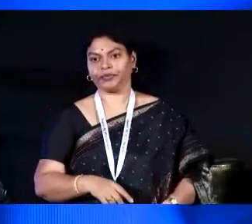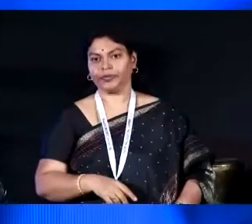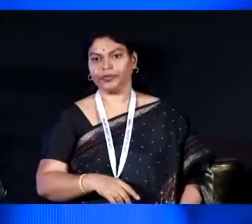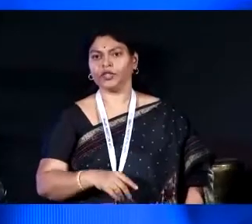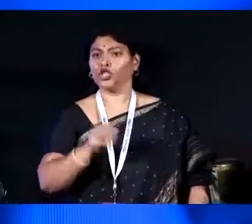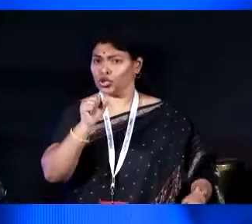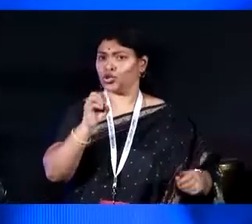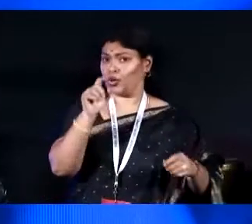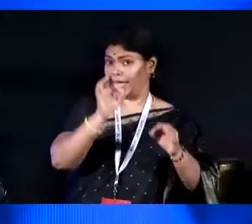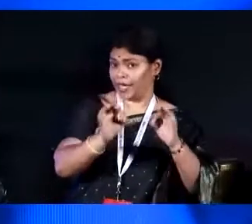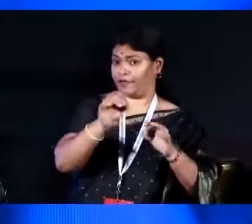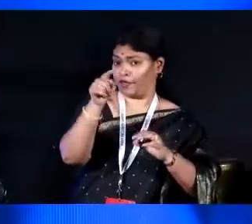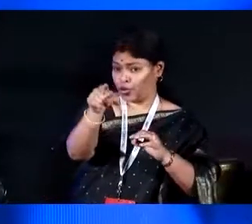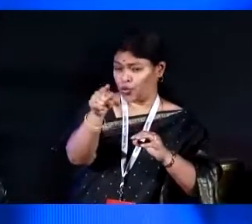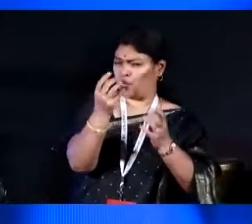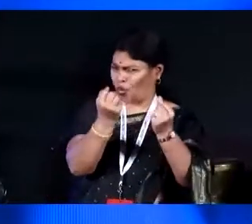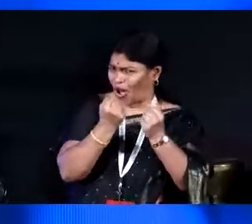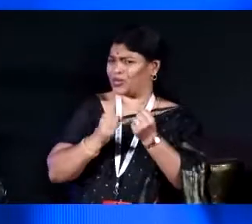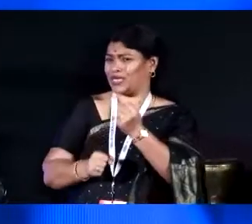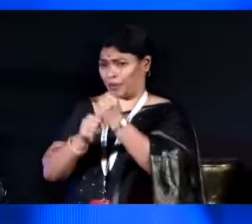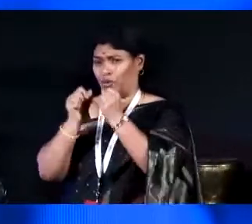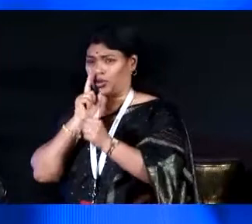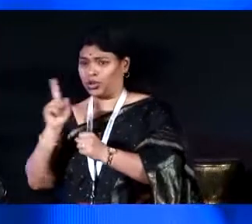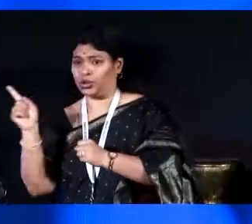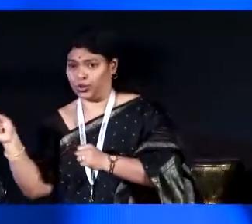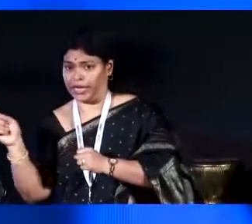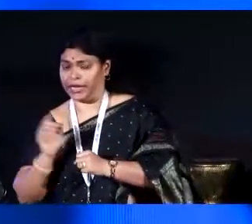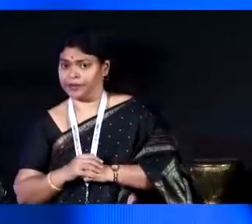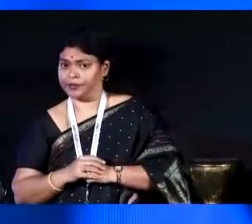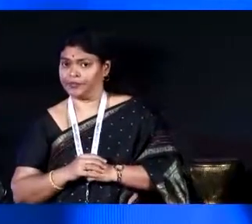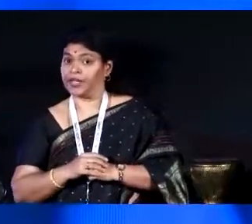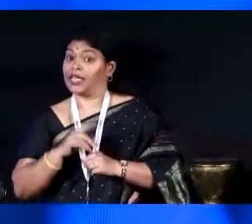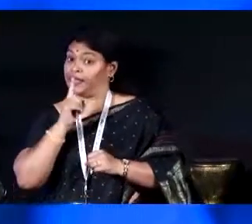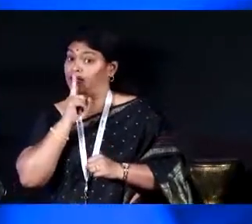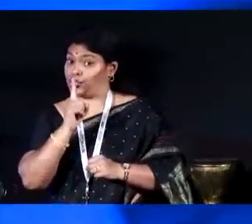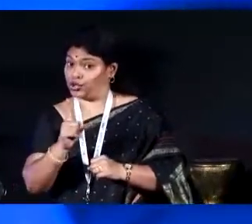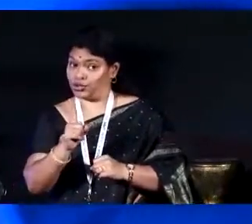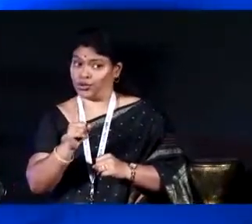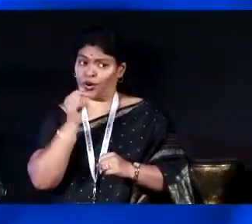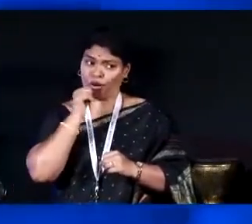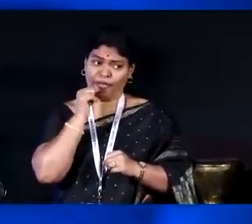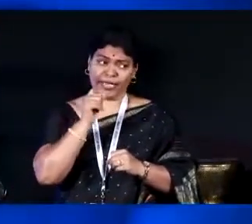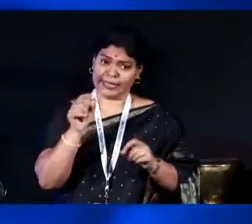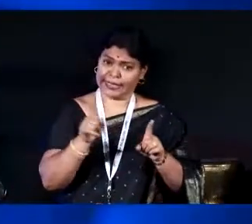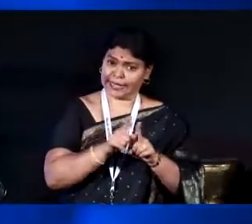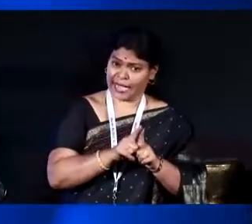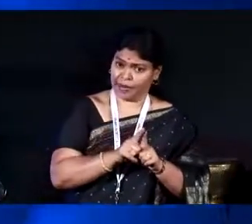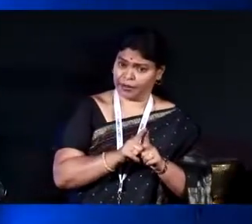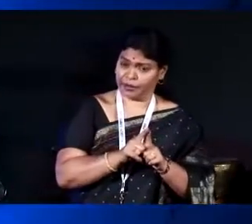So, if you want to do something, the fact remains that we all have to